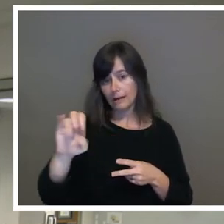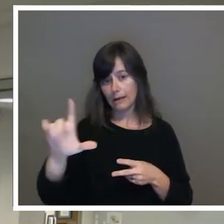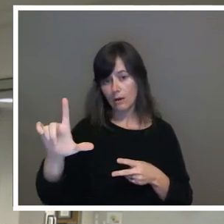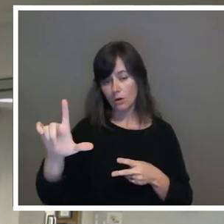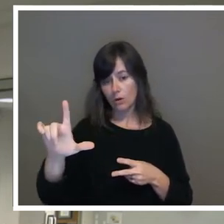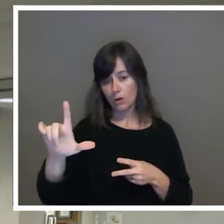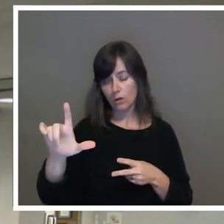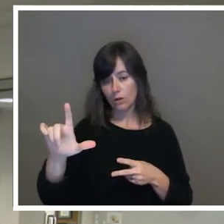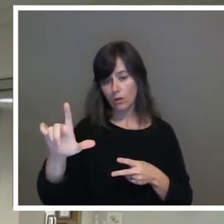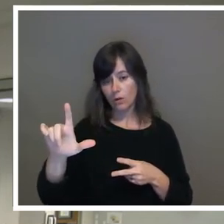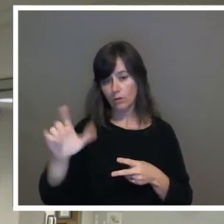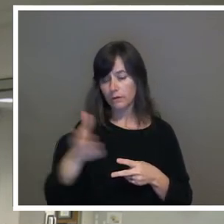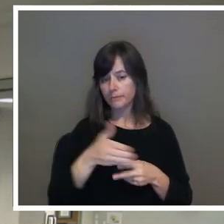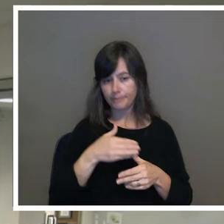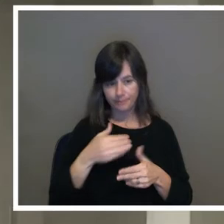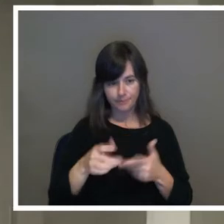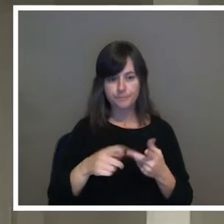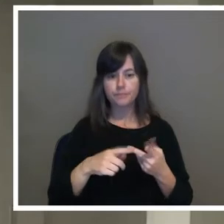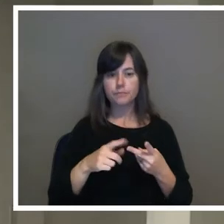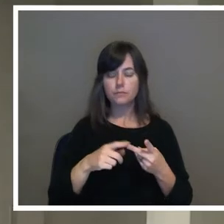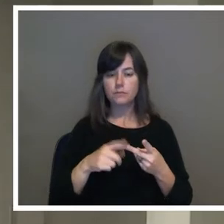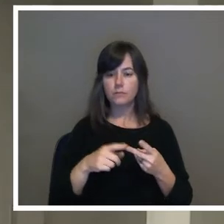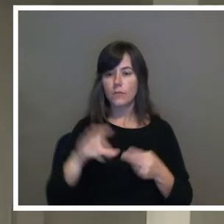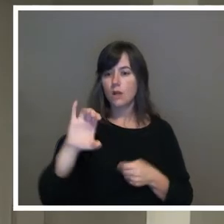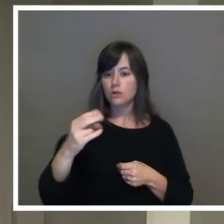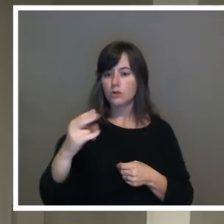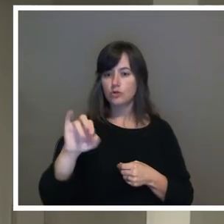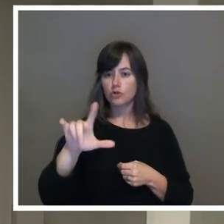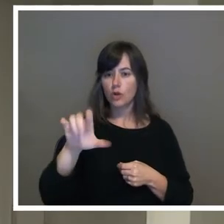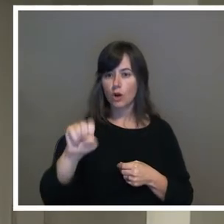All right. I'll go to Charles Hanner.